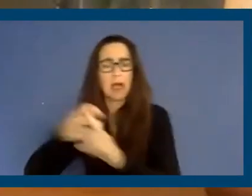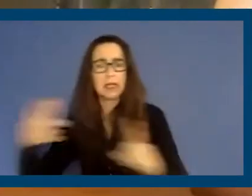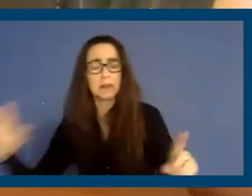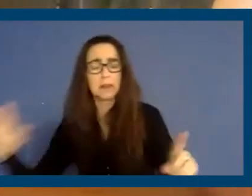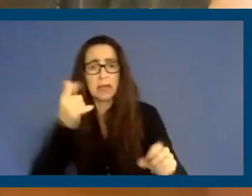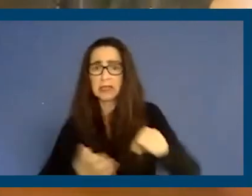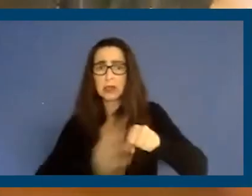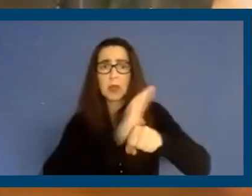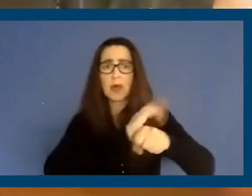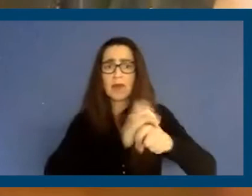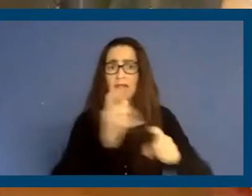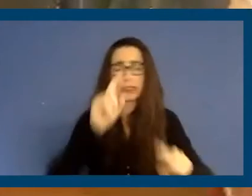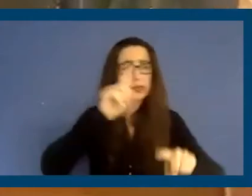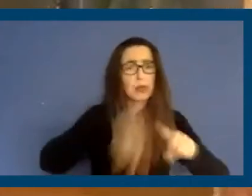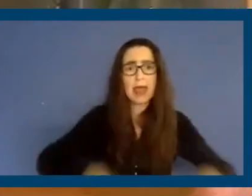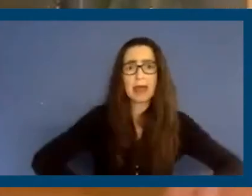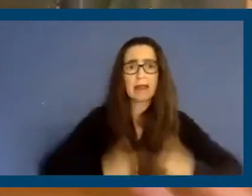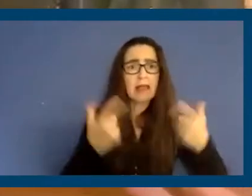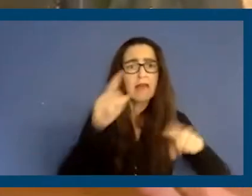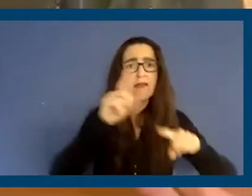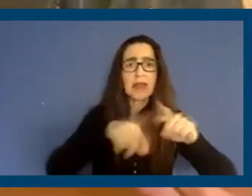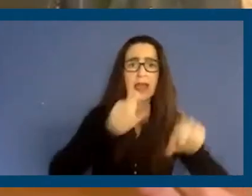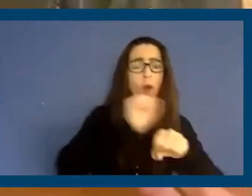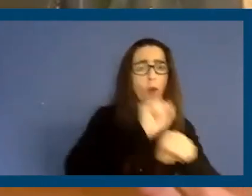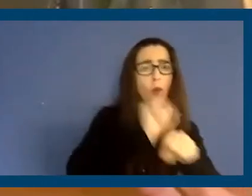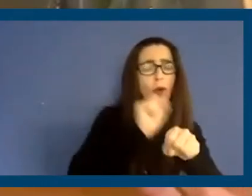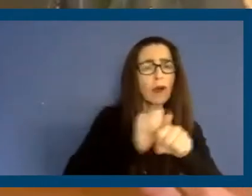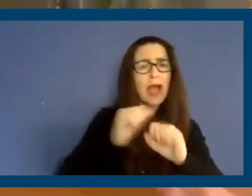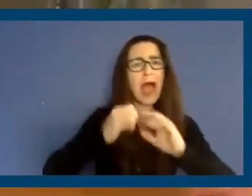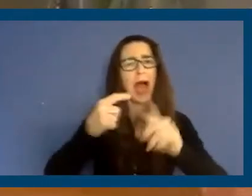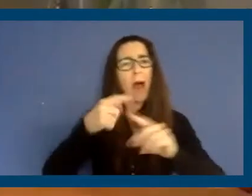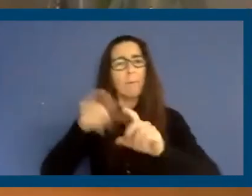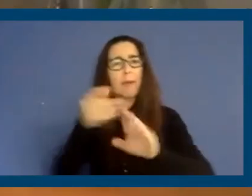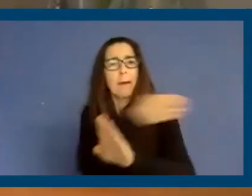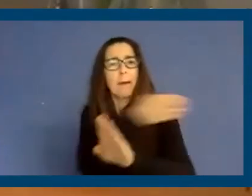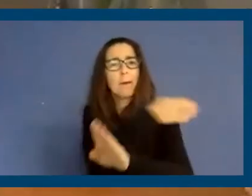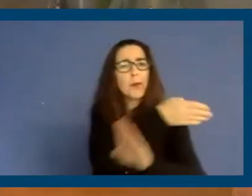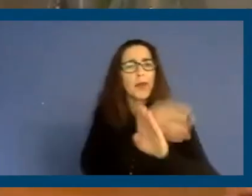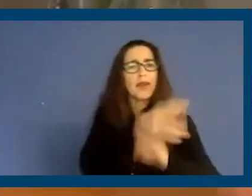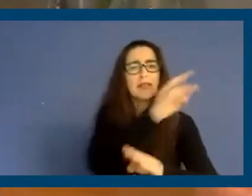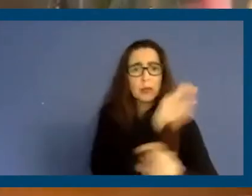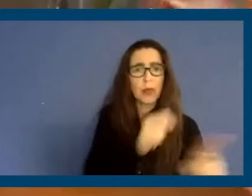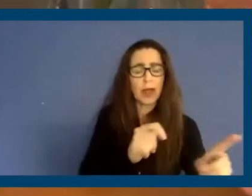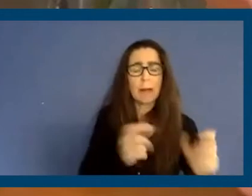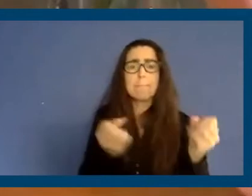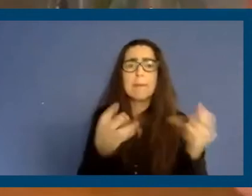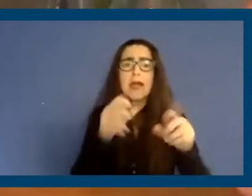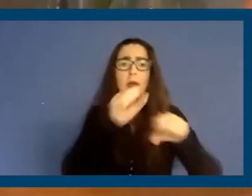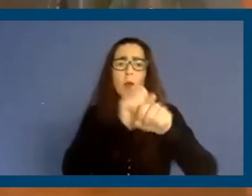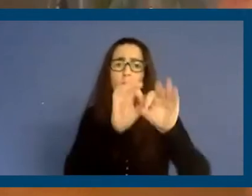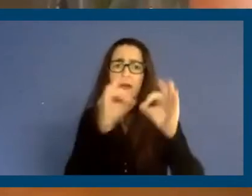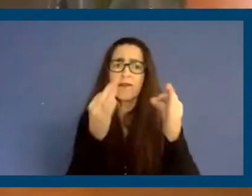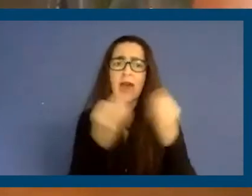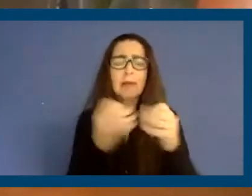to earn a living, how are you going to pay the back rent? And that's why you have so many working families at the lowest economic